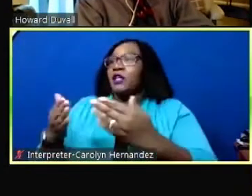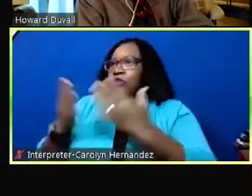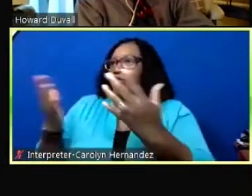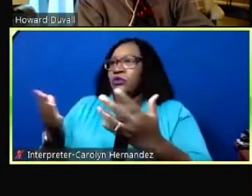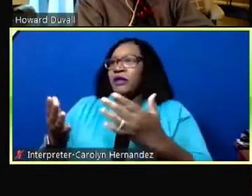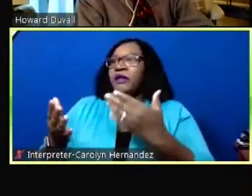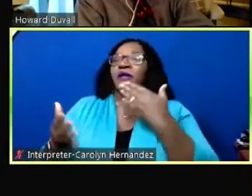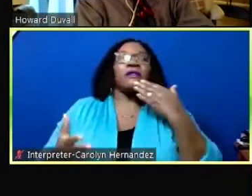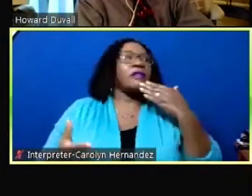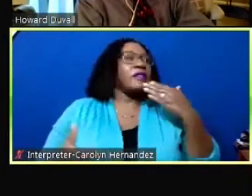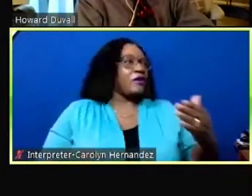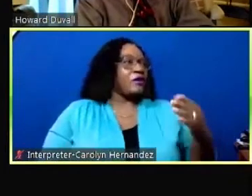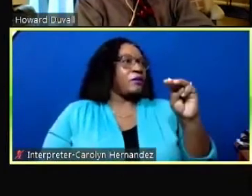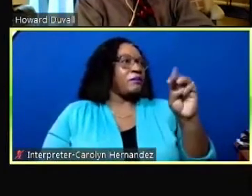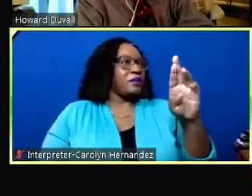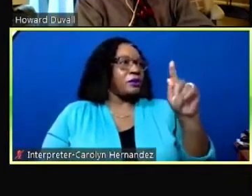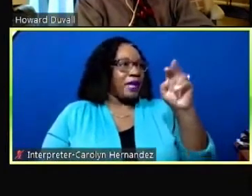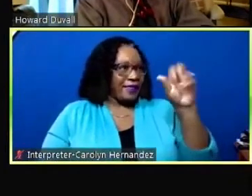mr bailey